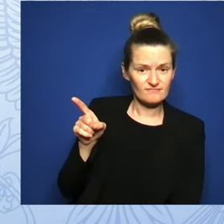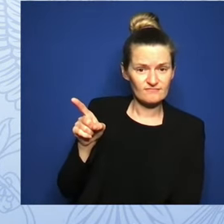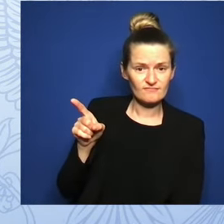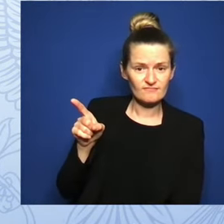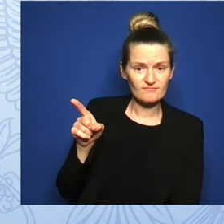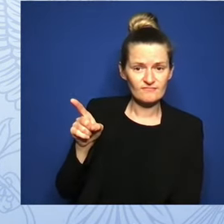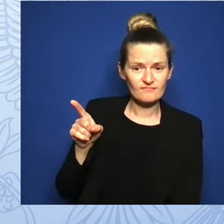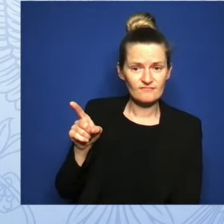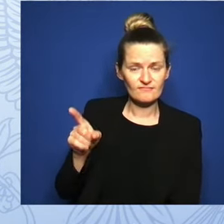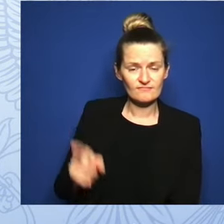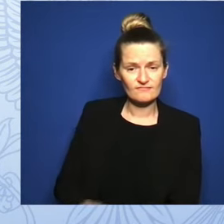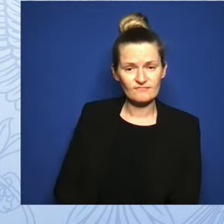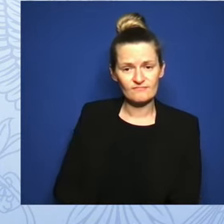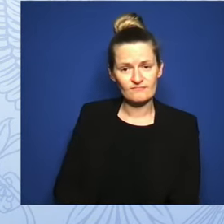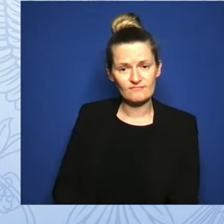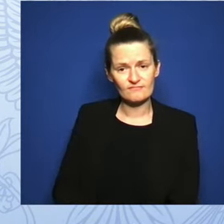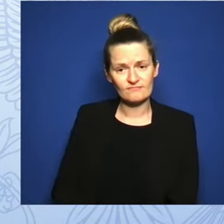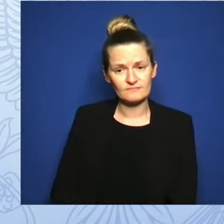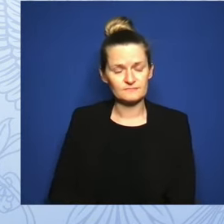Nancy,